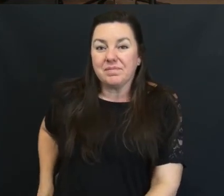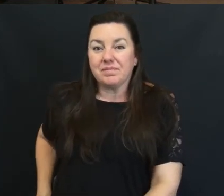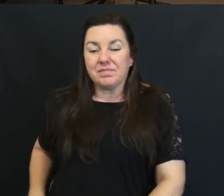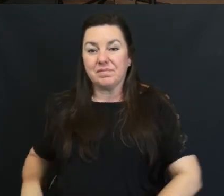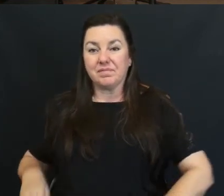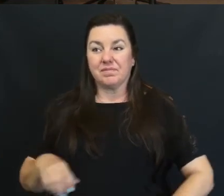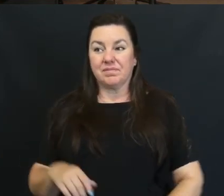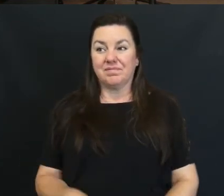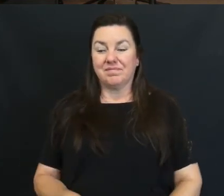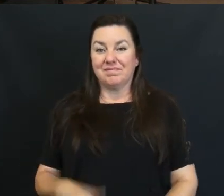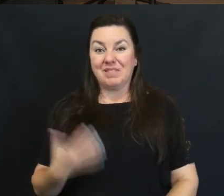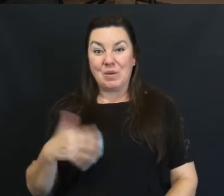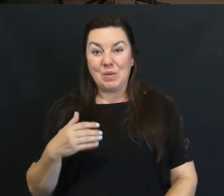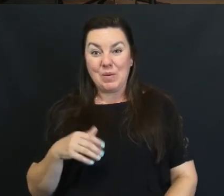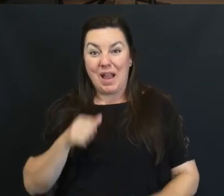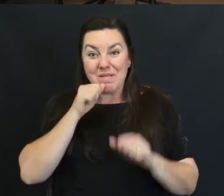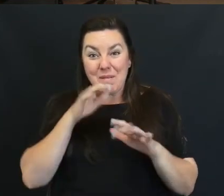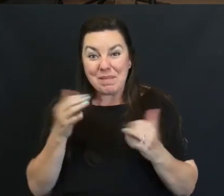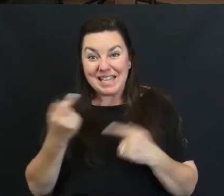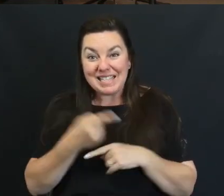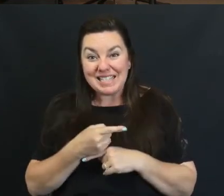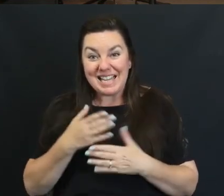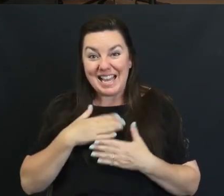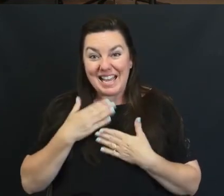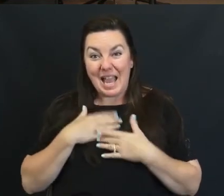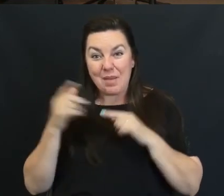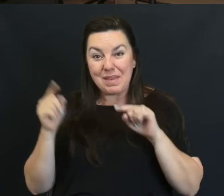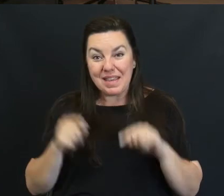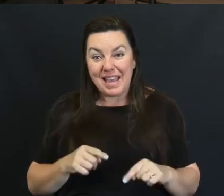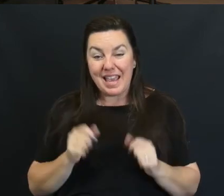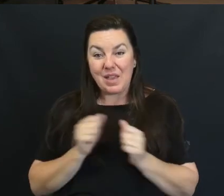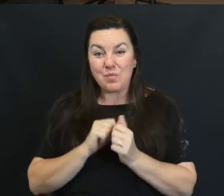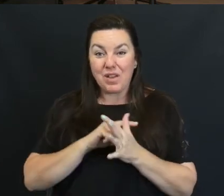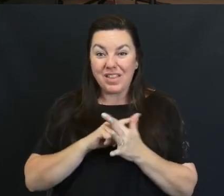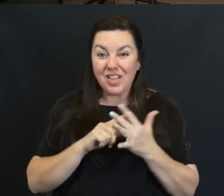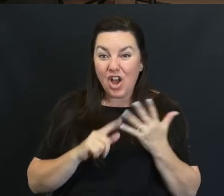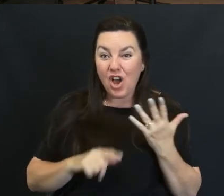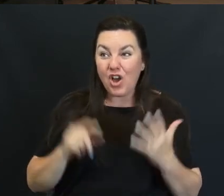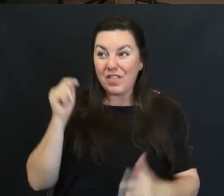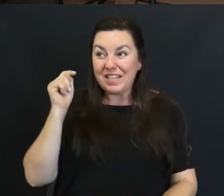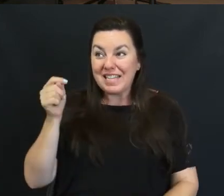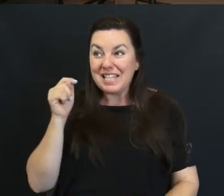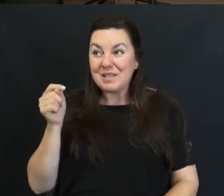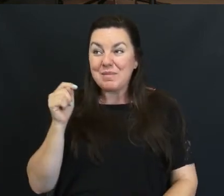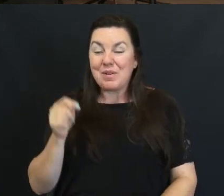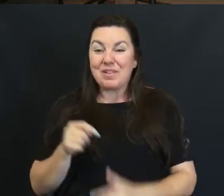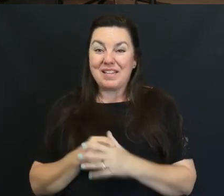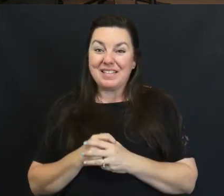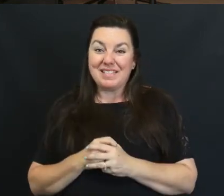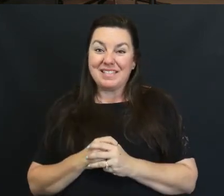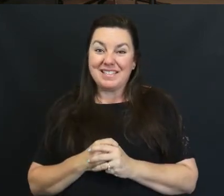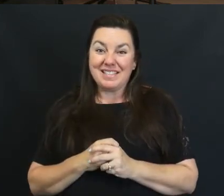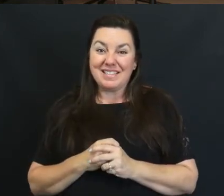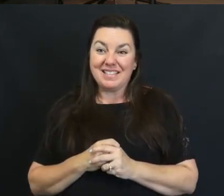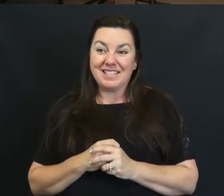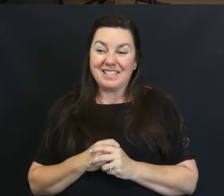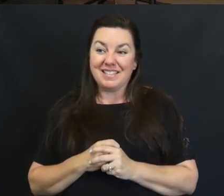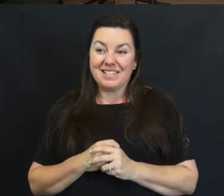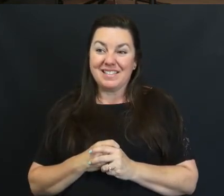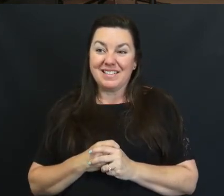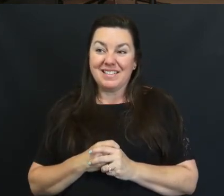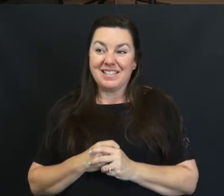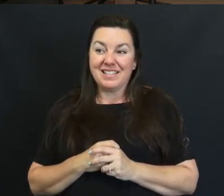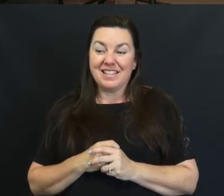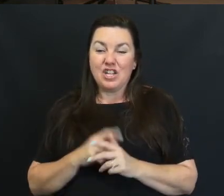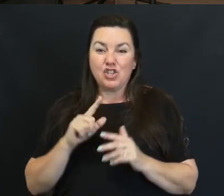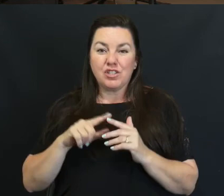Weren't You Guys Blessed Today So Glad You Came With All Of The Testimonies Just To Kind Of Follow Up